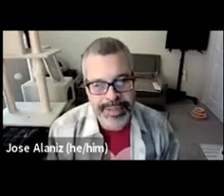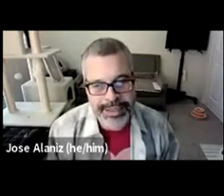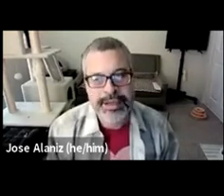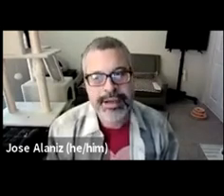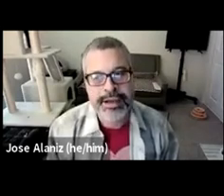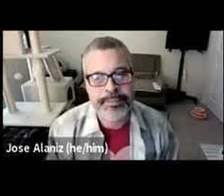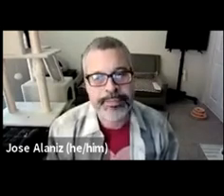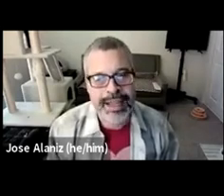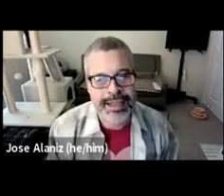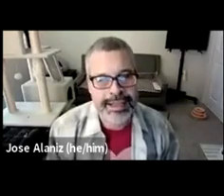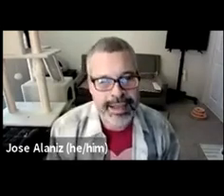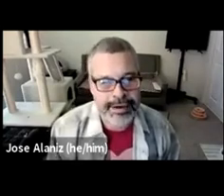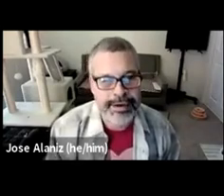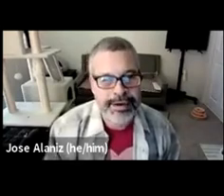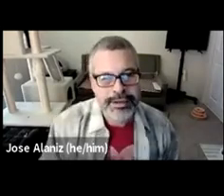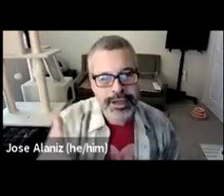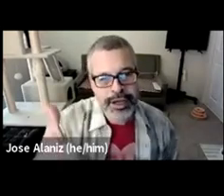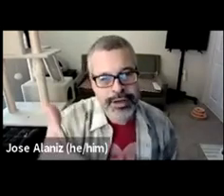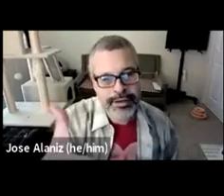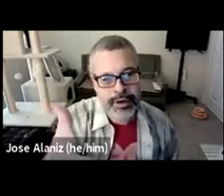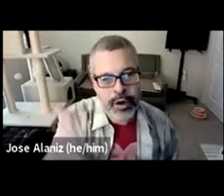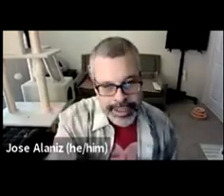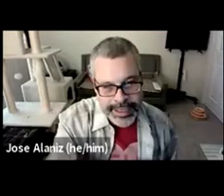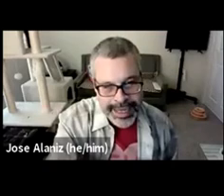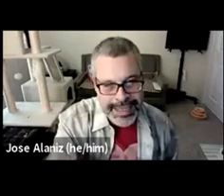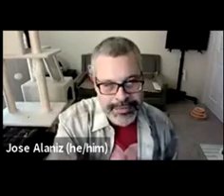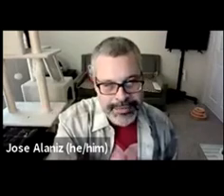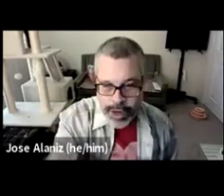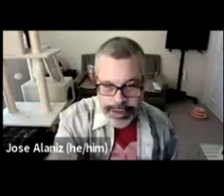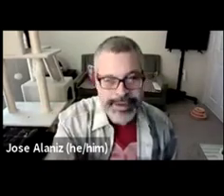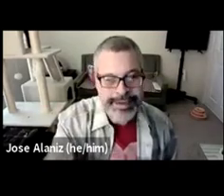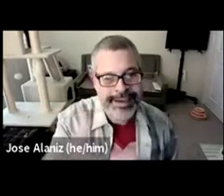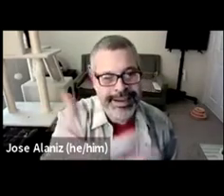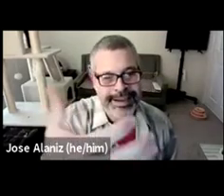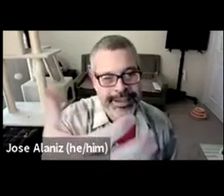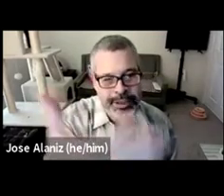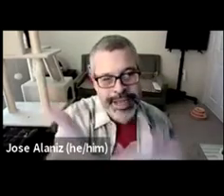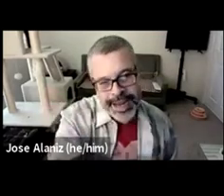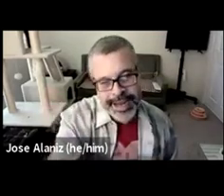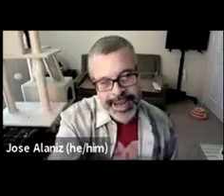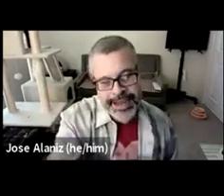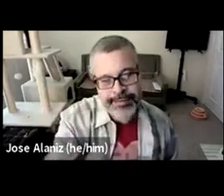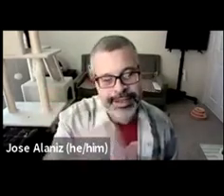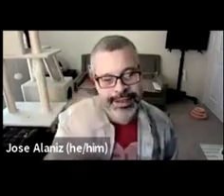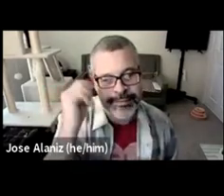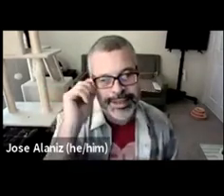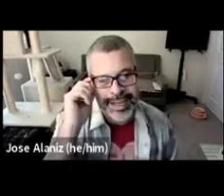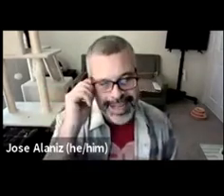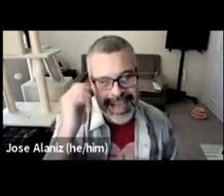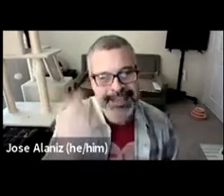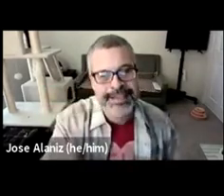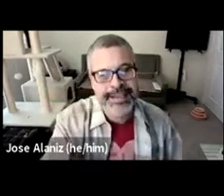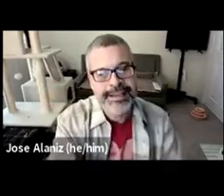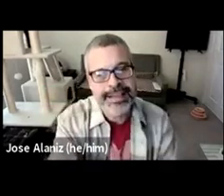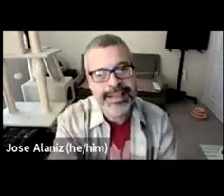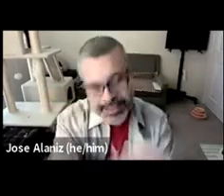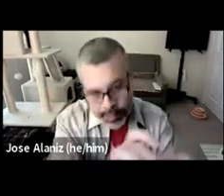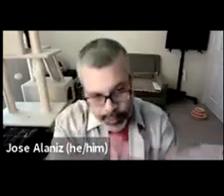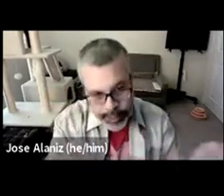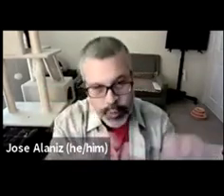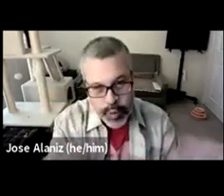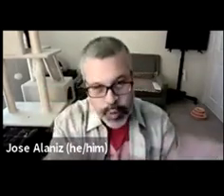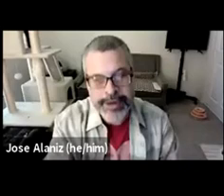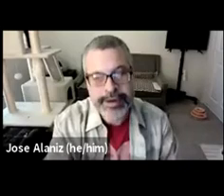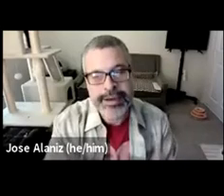depicts, um, Helen Keller, uh, holding a glass of water. It, uh, it shows a hand with, with a glass that